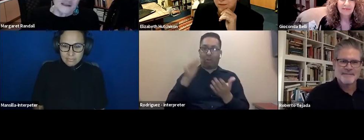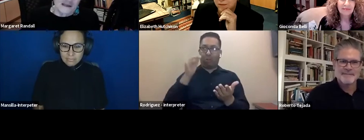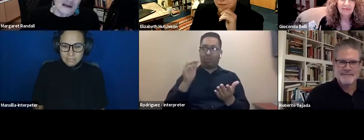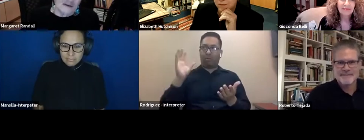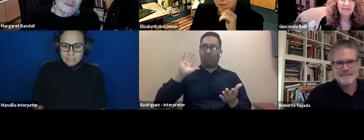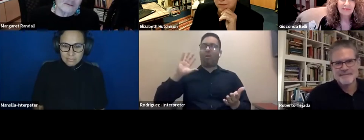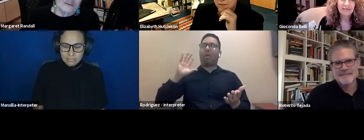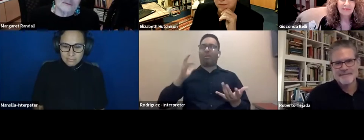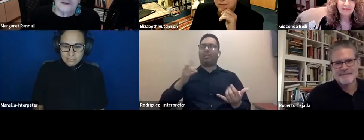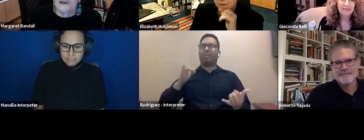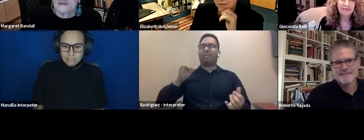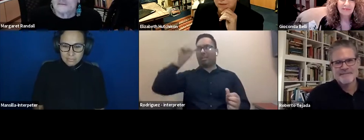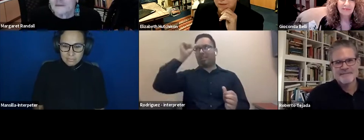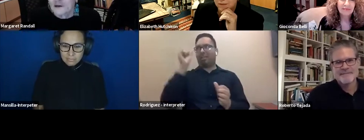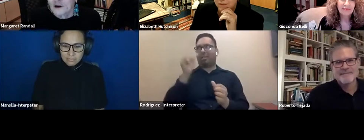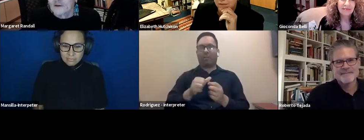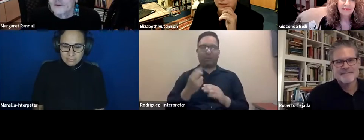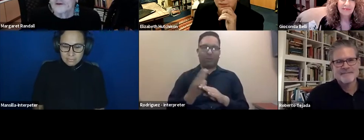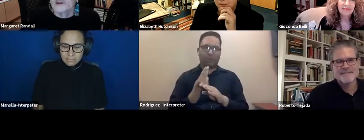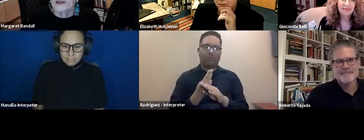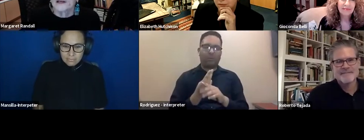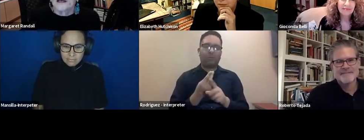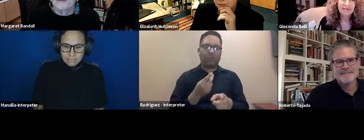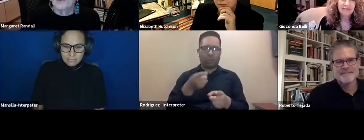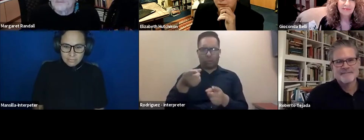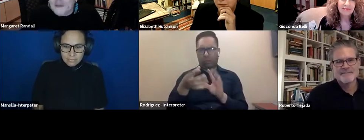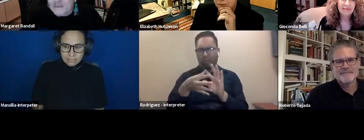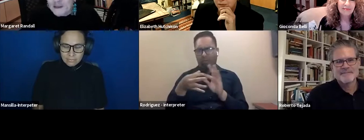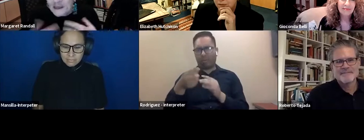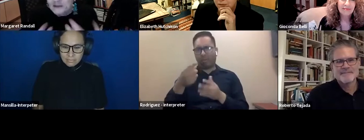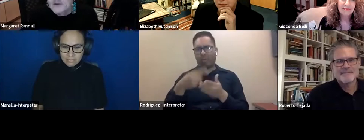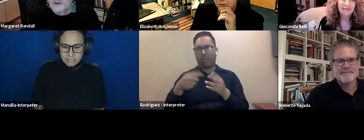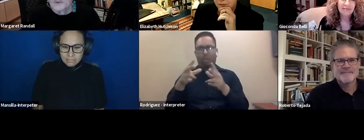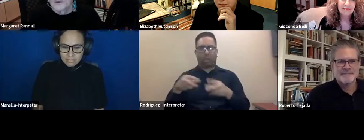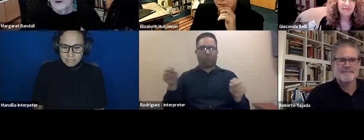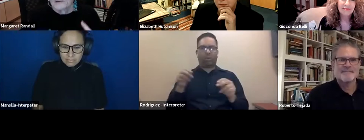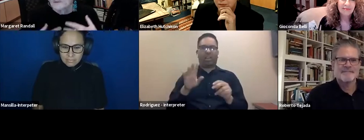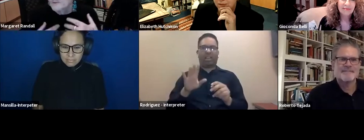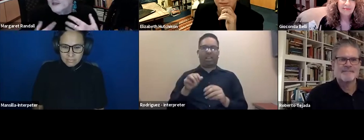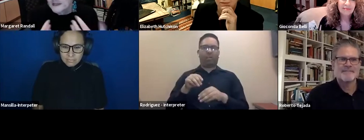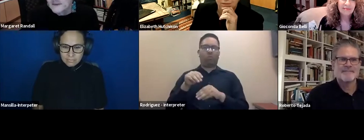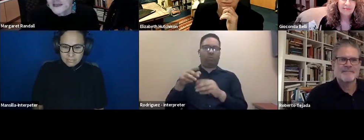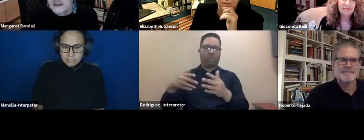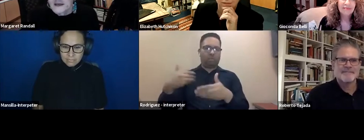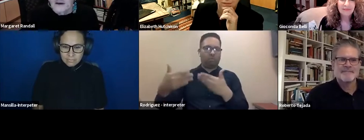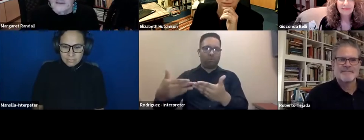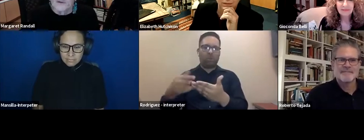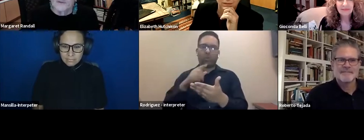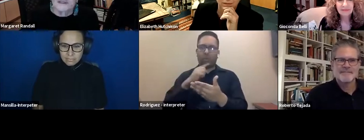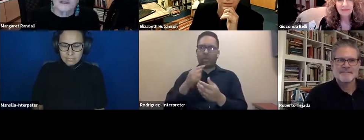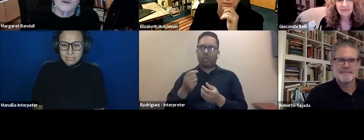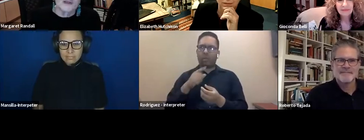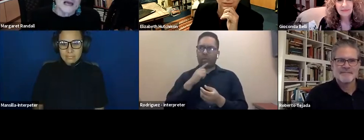the how the Nicaraguan revolution brought people into it with lots of solidarity